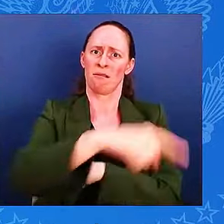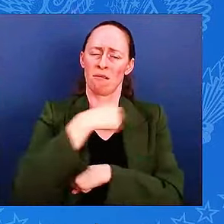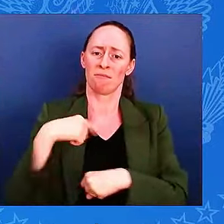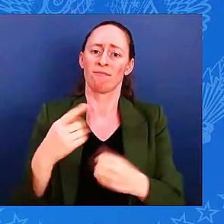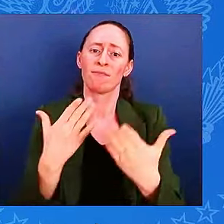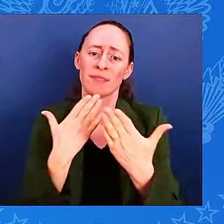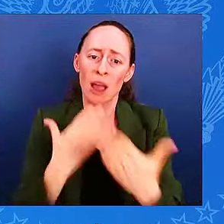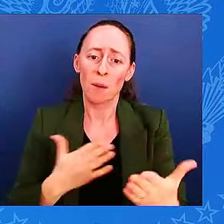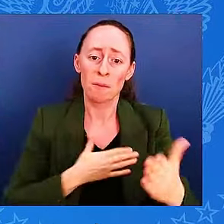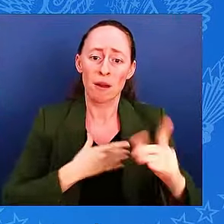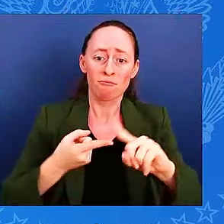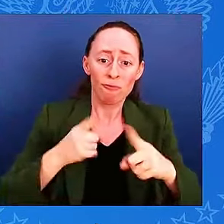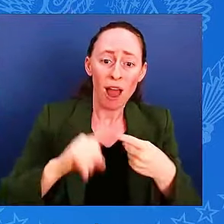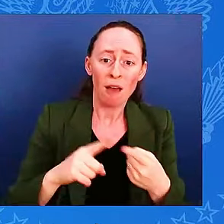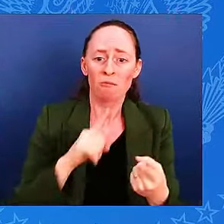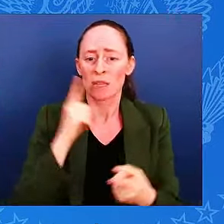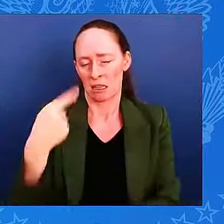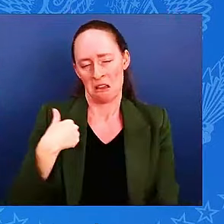Thank you. Slava Ukraini.